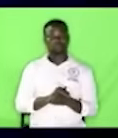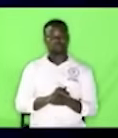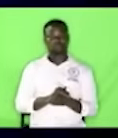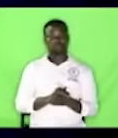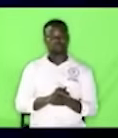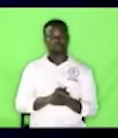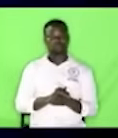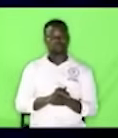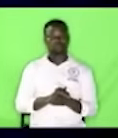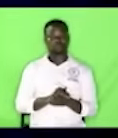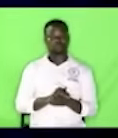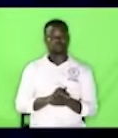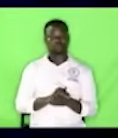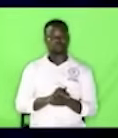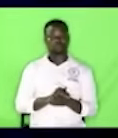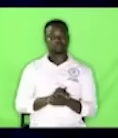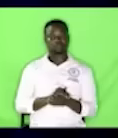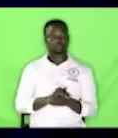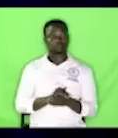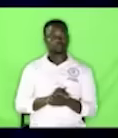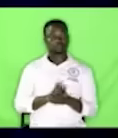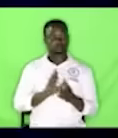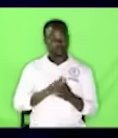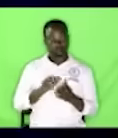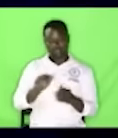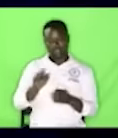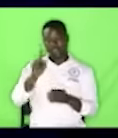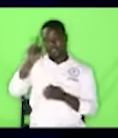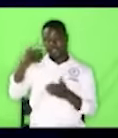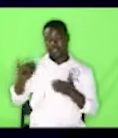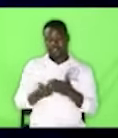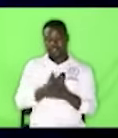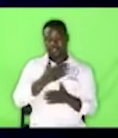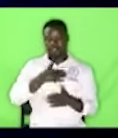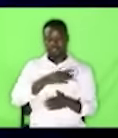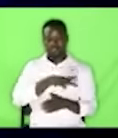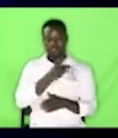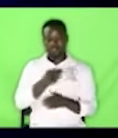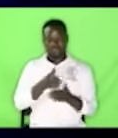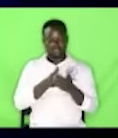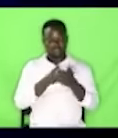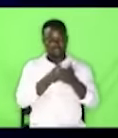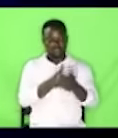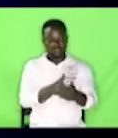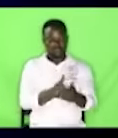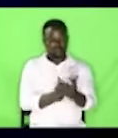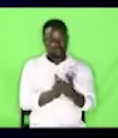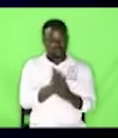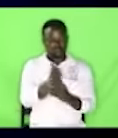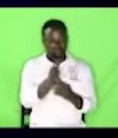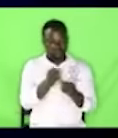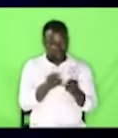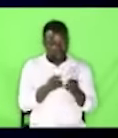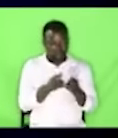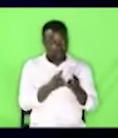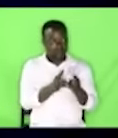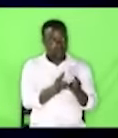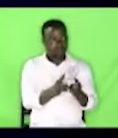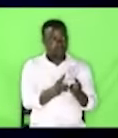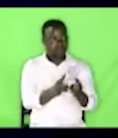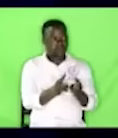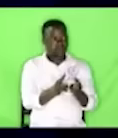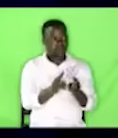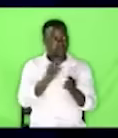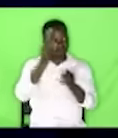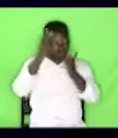He refreshes my soul. He guides me along the right path for his name's